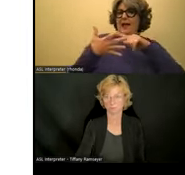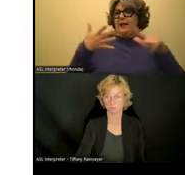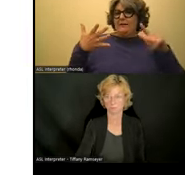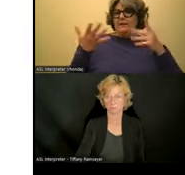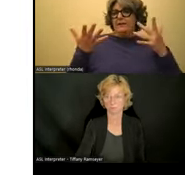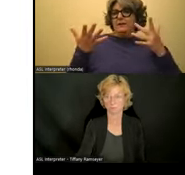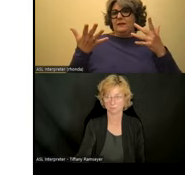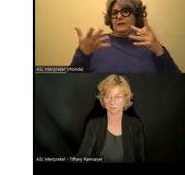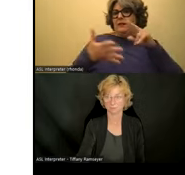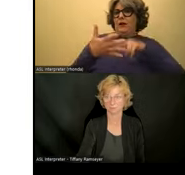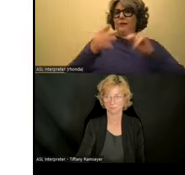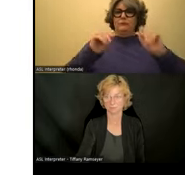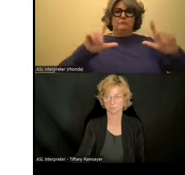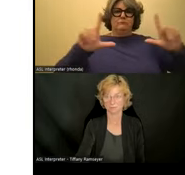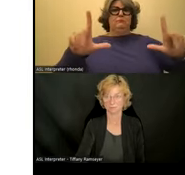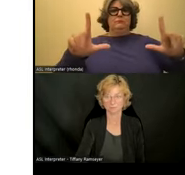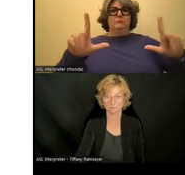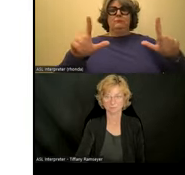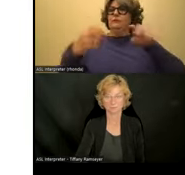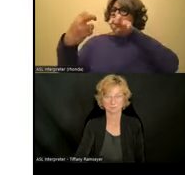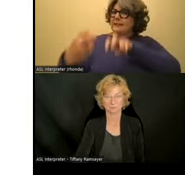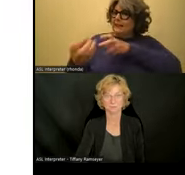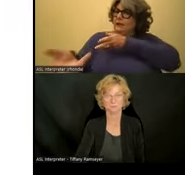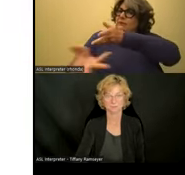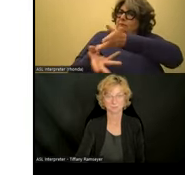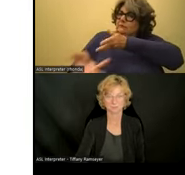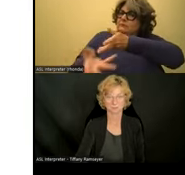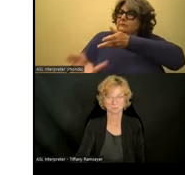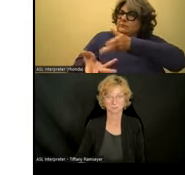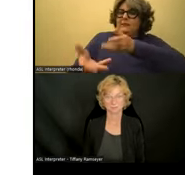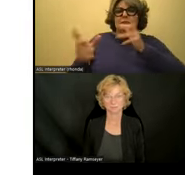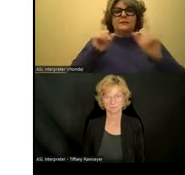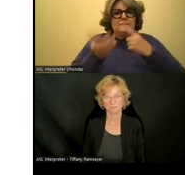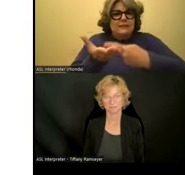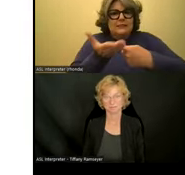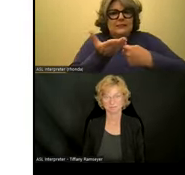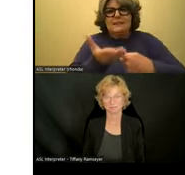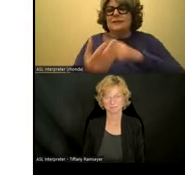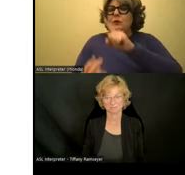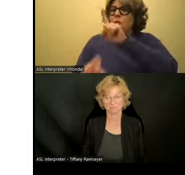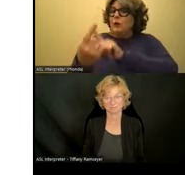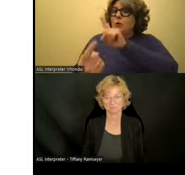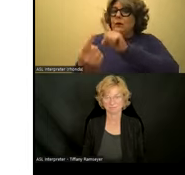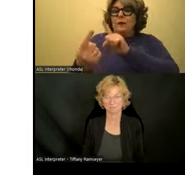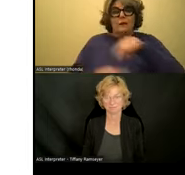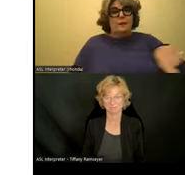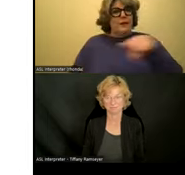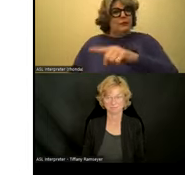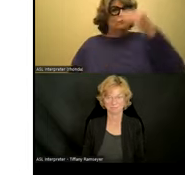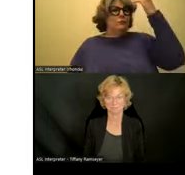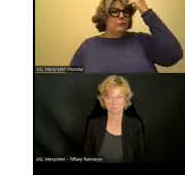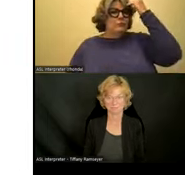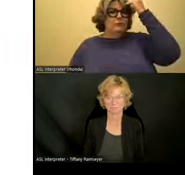browser. Just let's sit down and have a conversation, let's talk about it, because I want to make sure that, know,